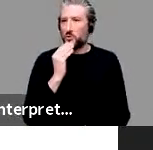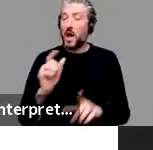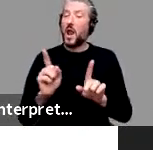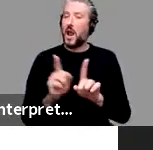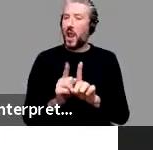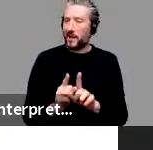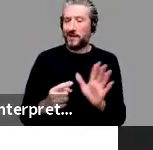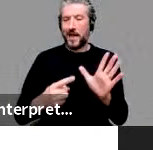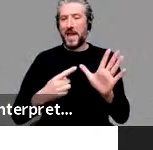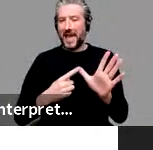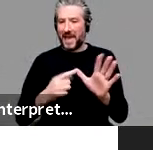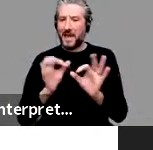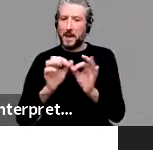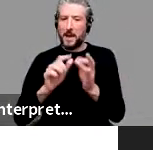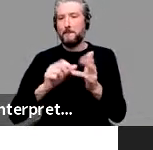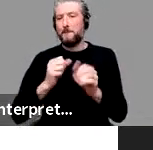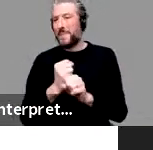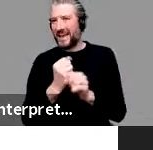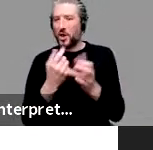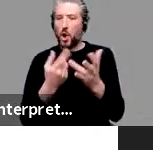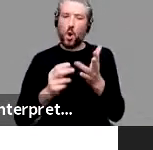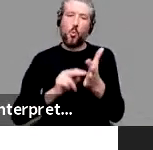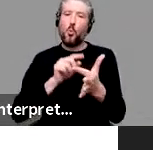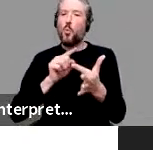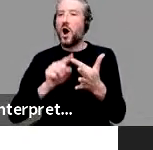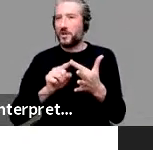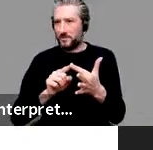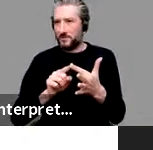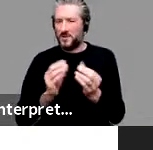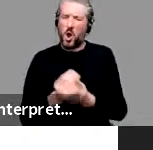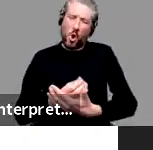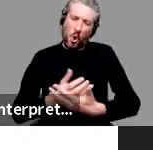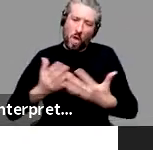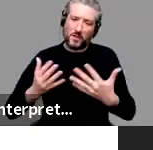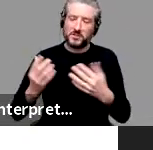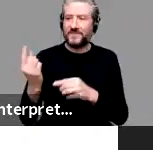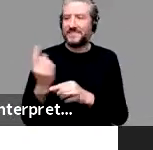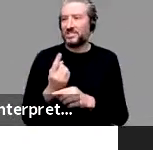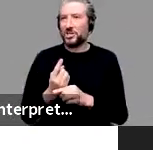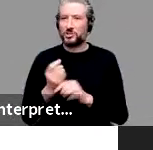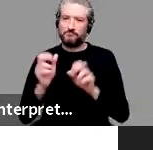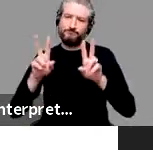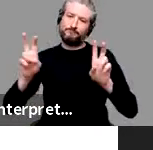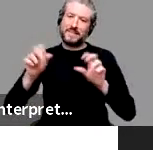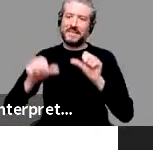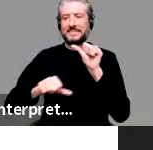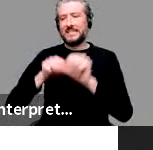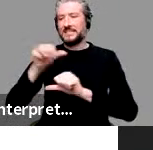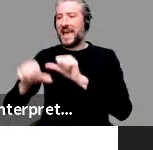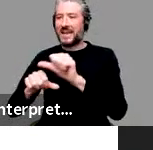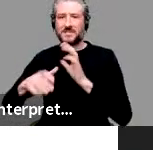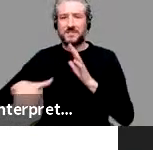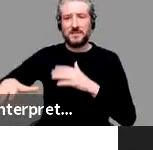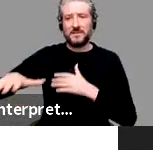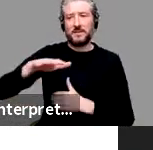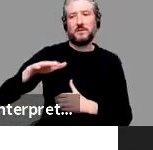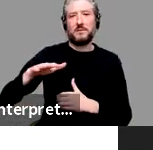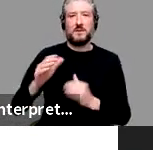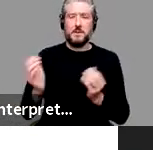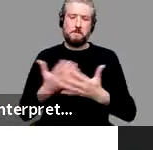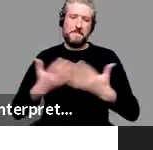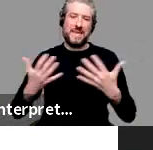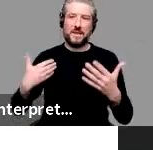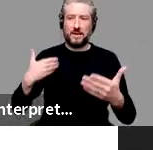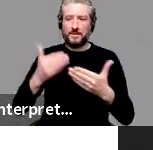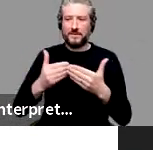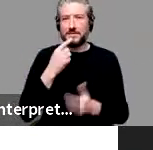Um, and this has been discussed a lot in syntax. So there's a longstanding claim that this use of one has to